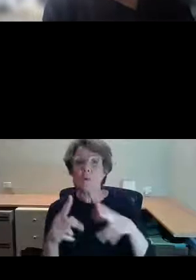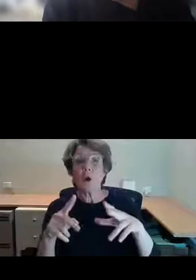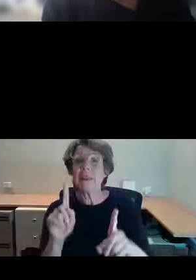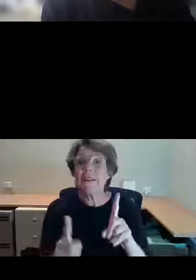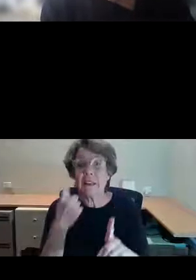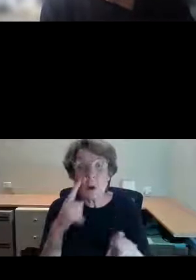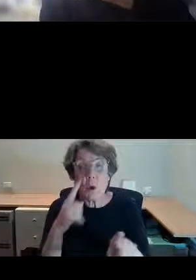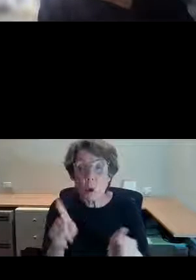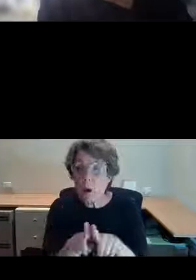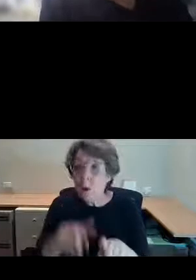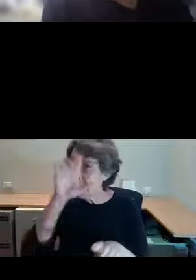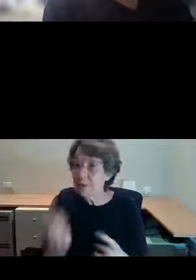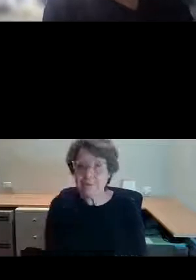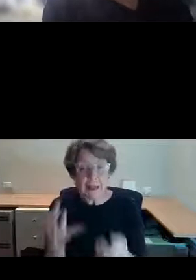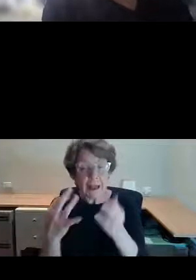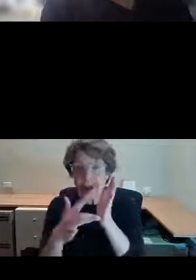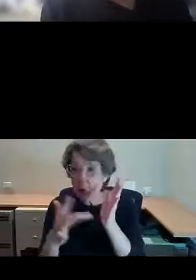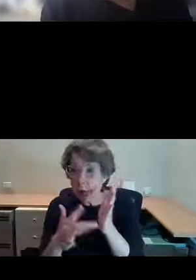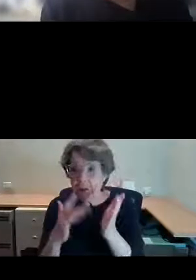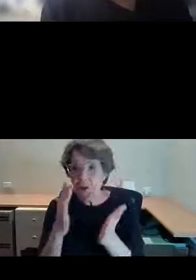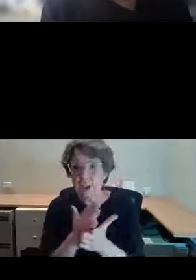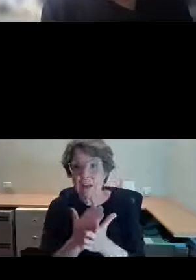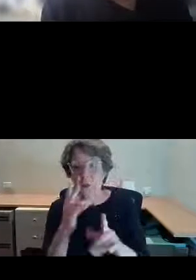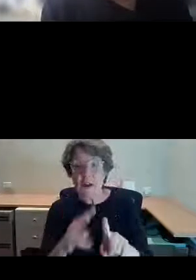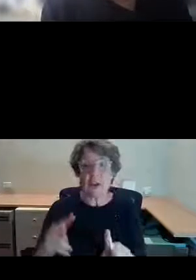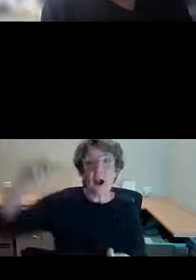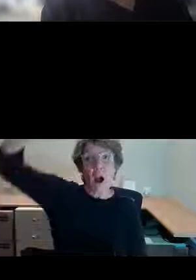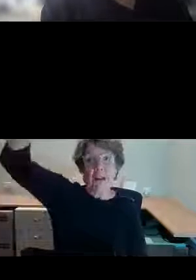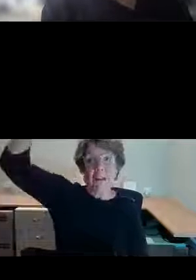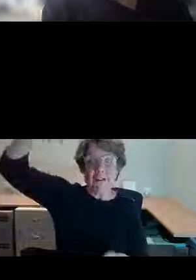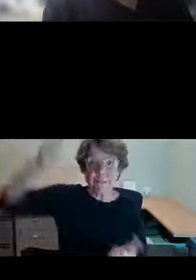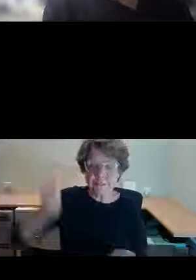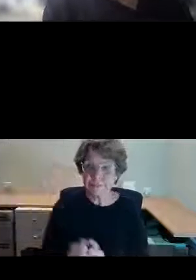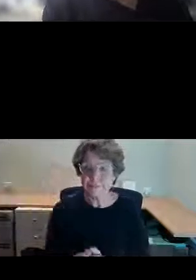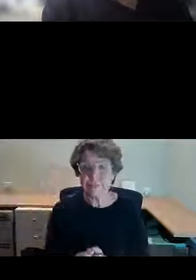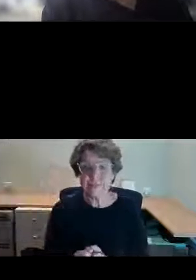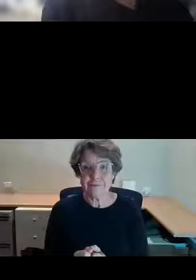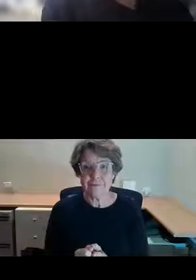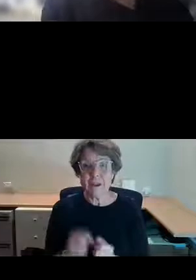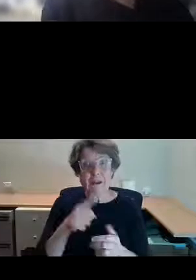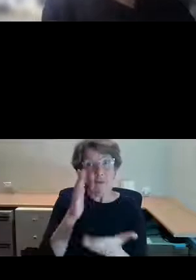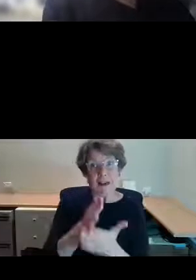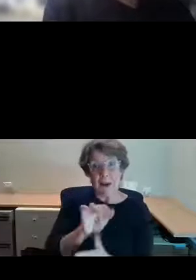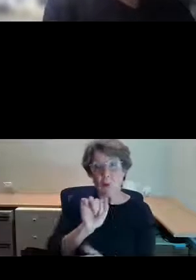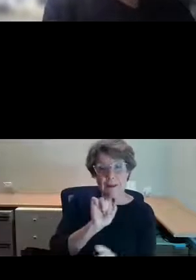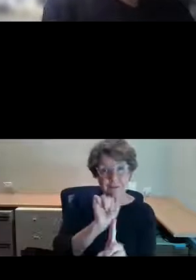was no technology to elevate somebody to the height from which he would have imagined this view.